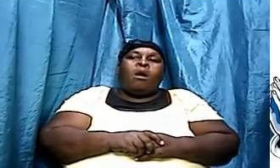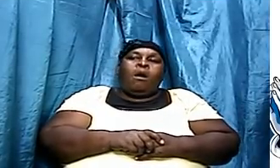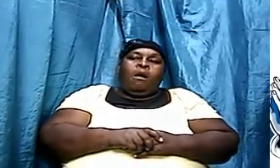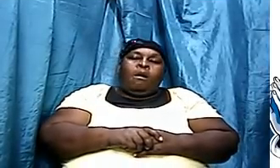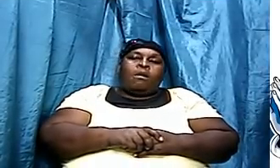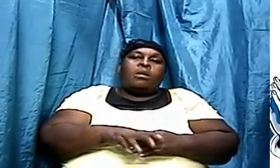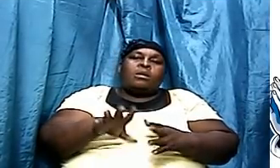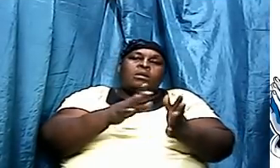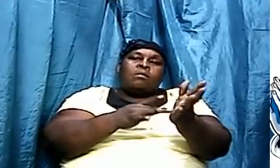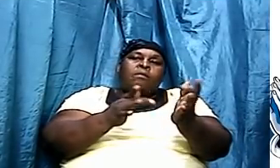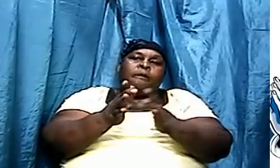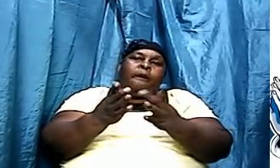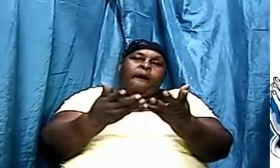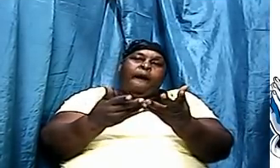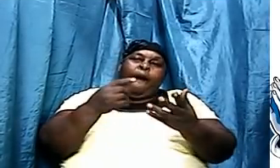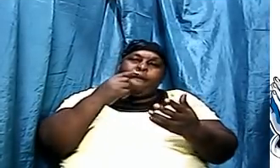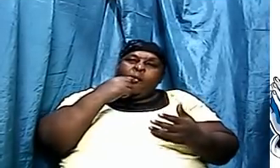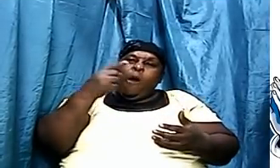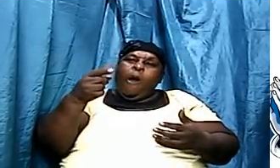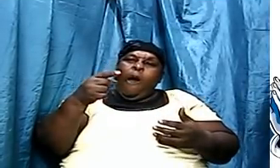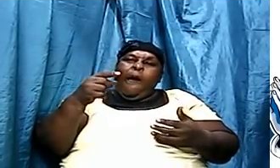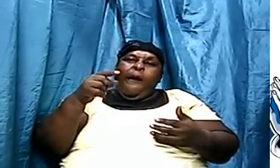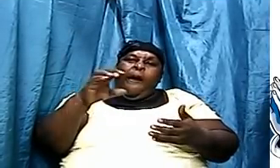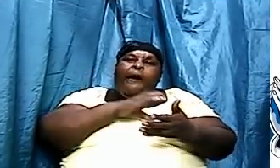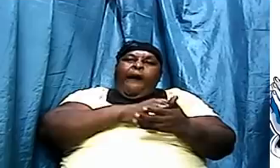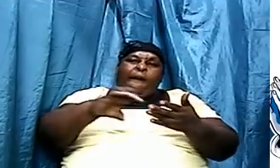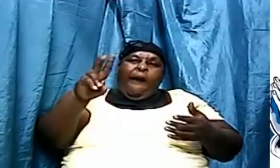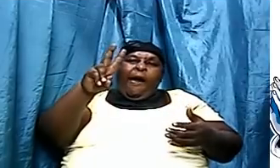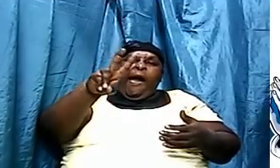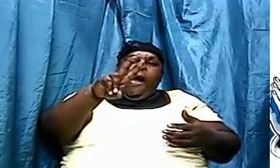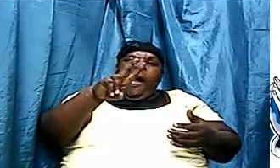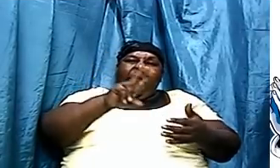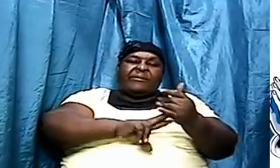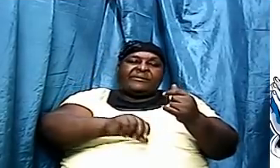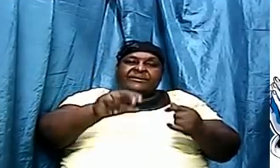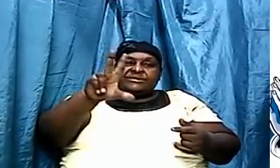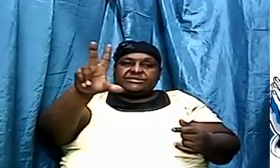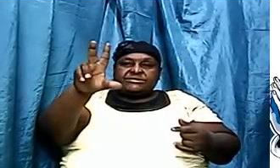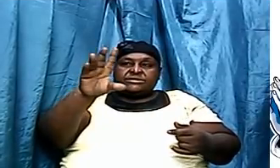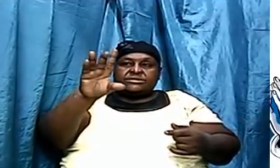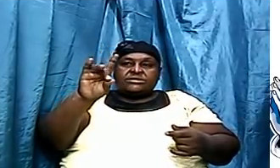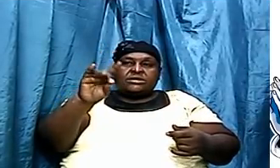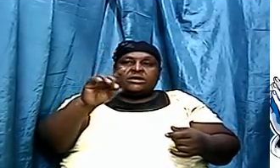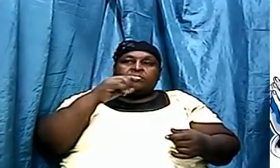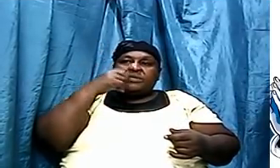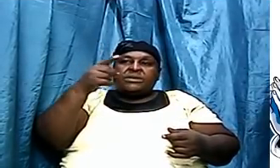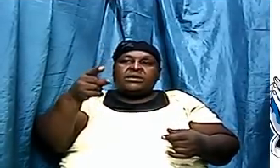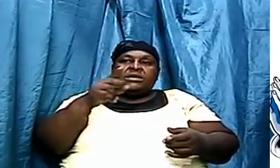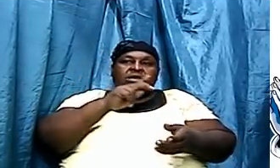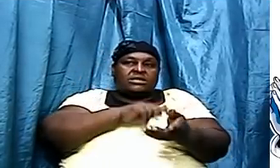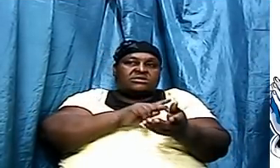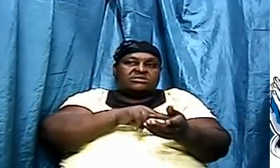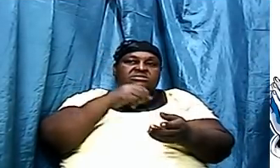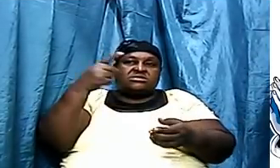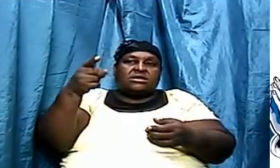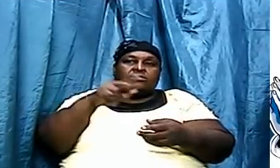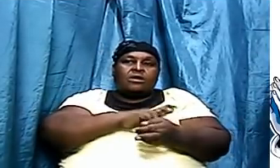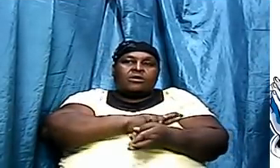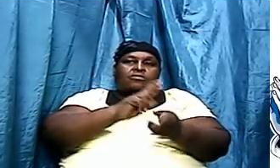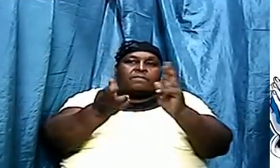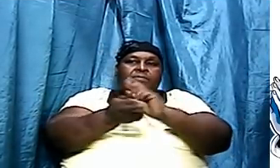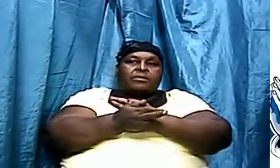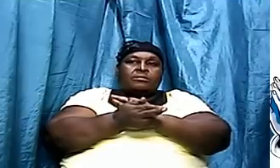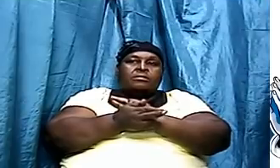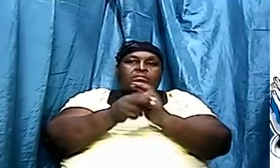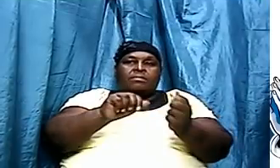the Bible actually states in Acts chapter 2 and verse 38 that Peter said unto them repent and be